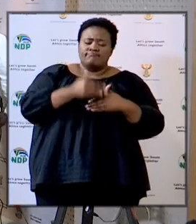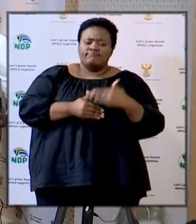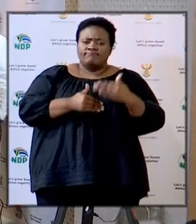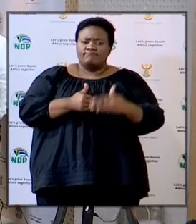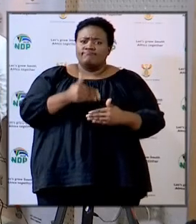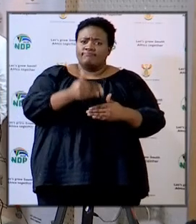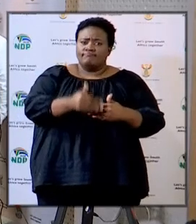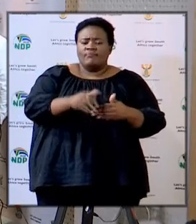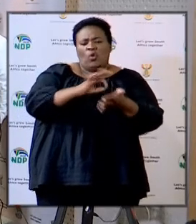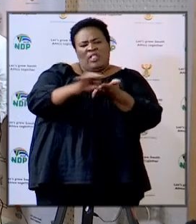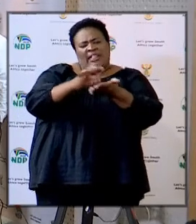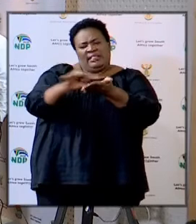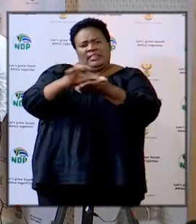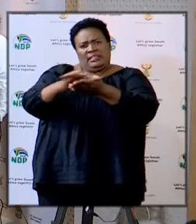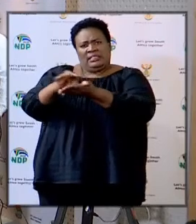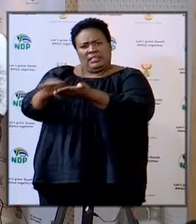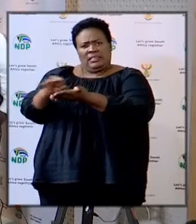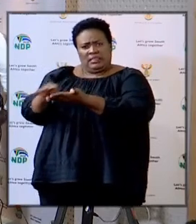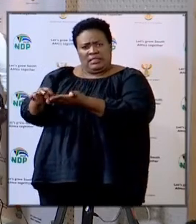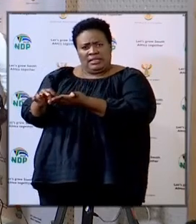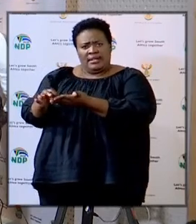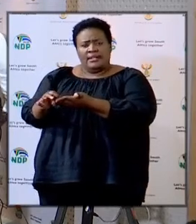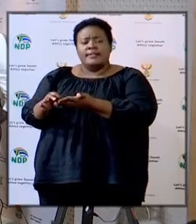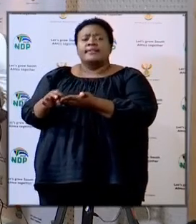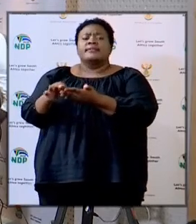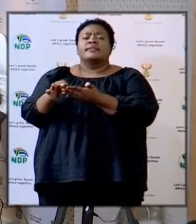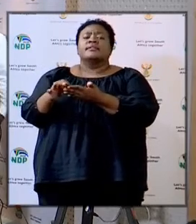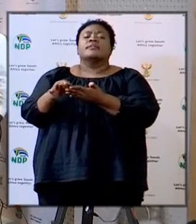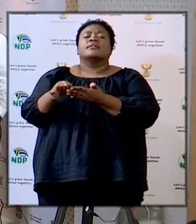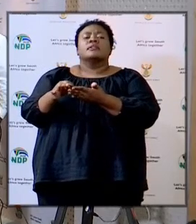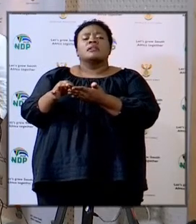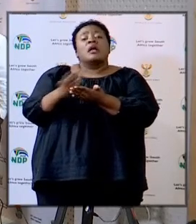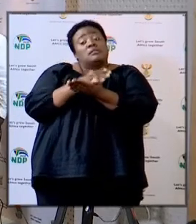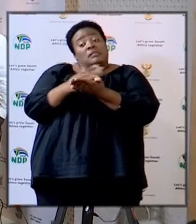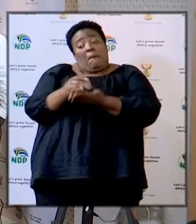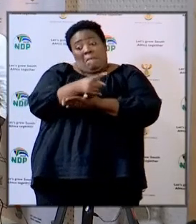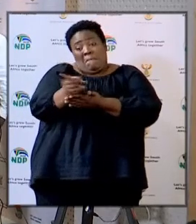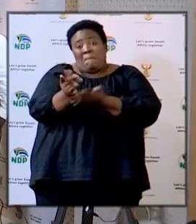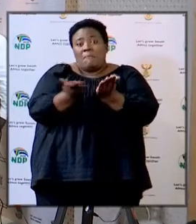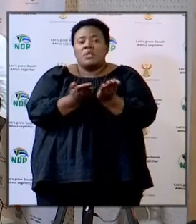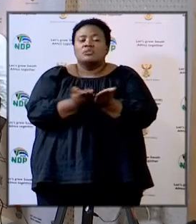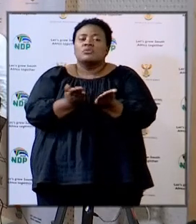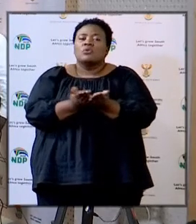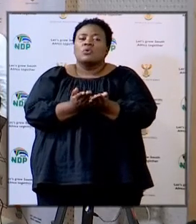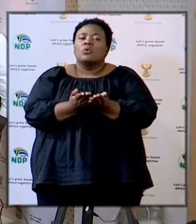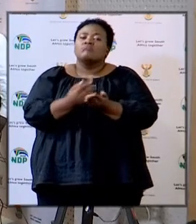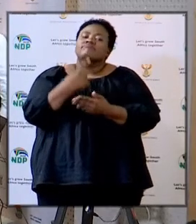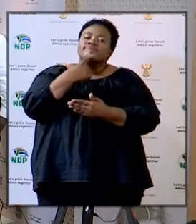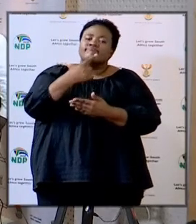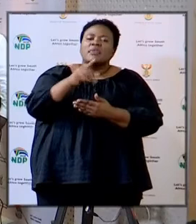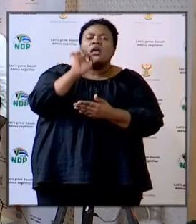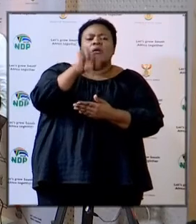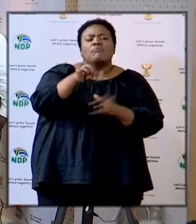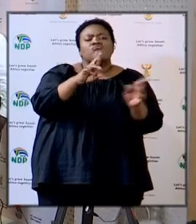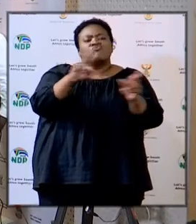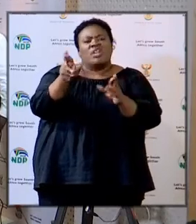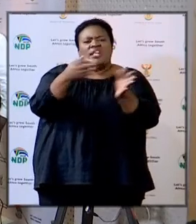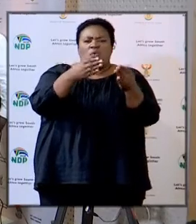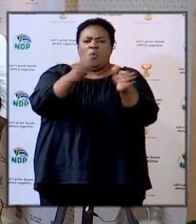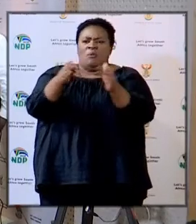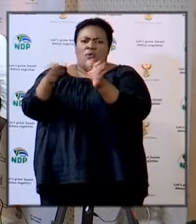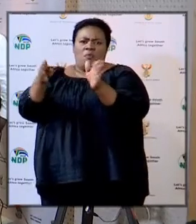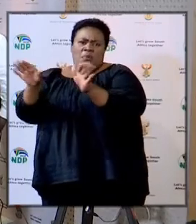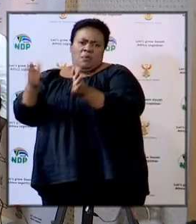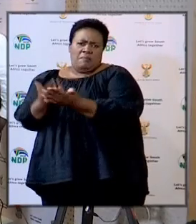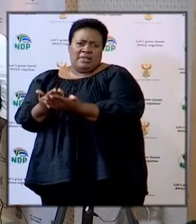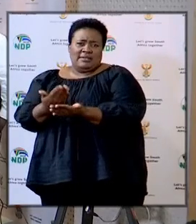process of cleaning them up and we've already been given the go-aheading some of these schools to reopen we've got a